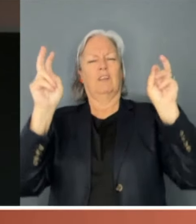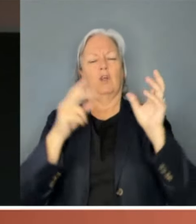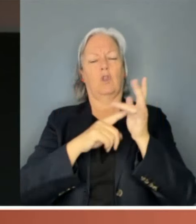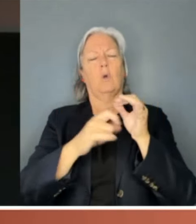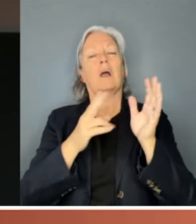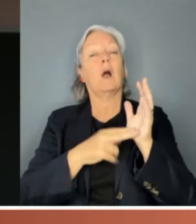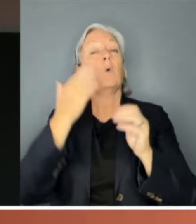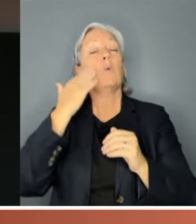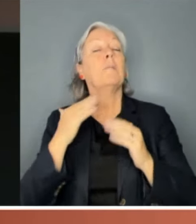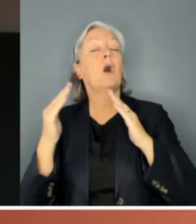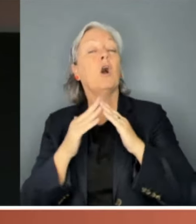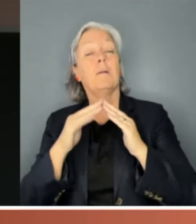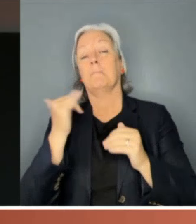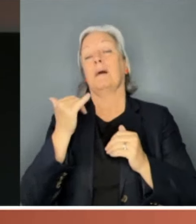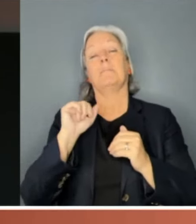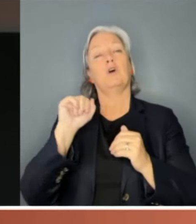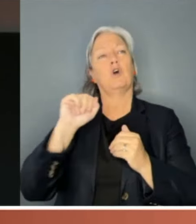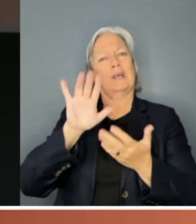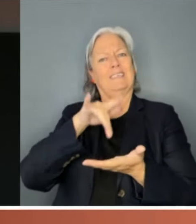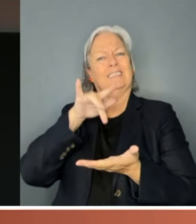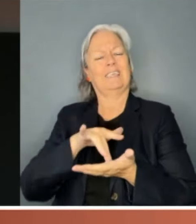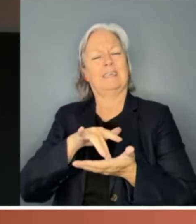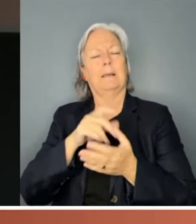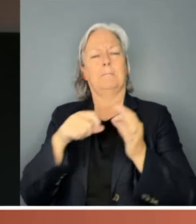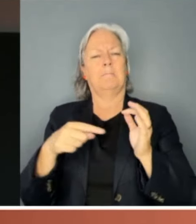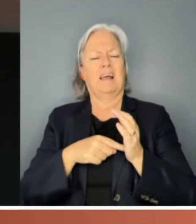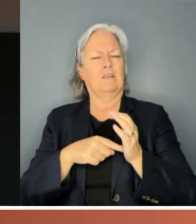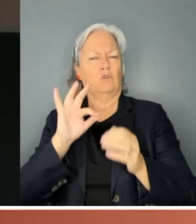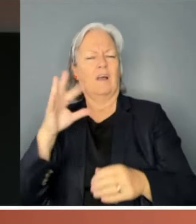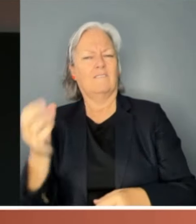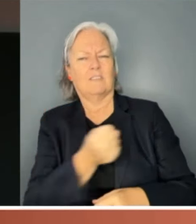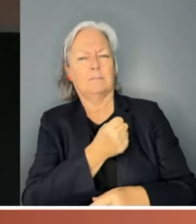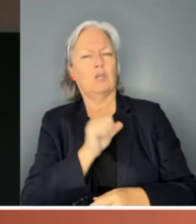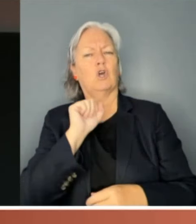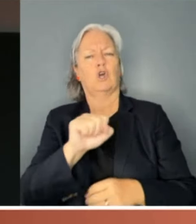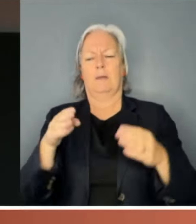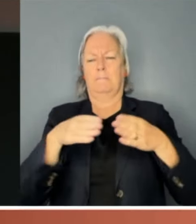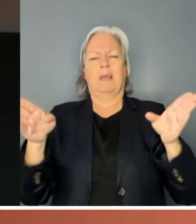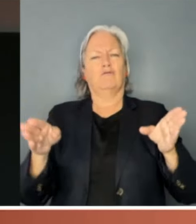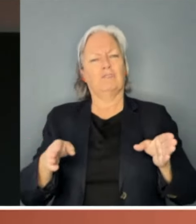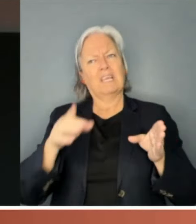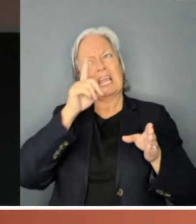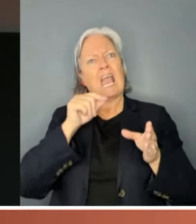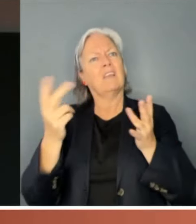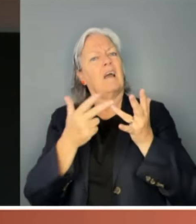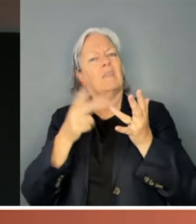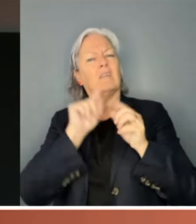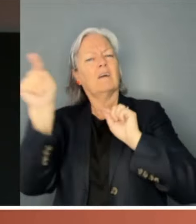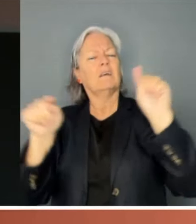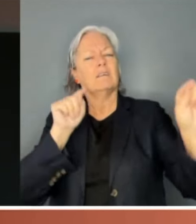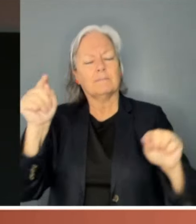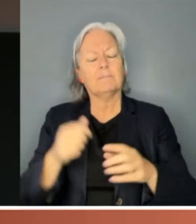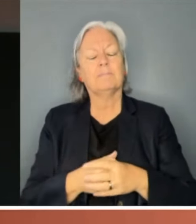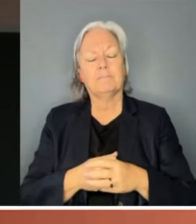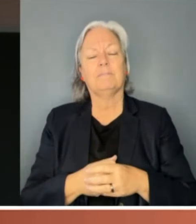might be her centre, but it need not be her boundary. Later, over a cuppa in the Lord Mayor's